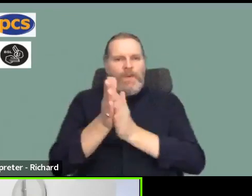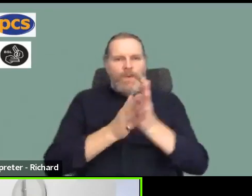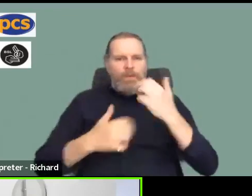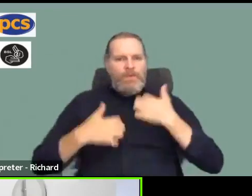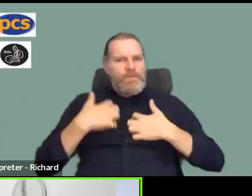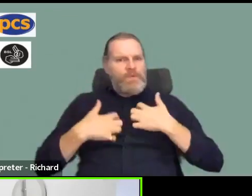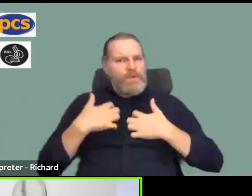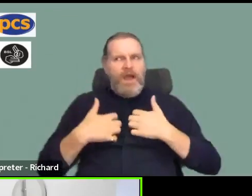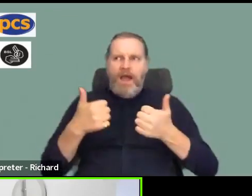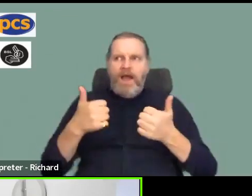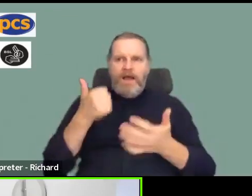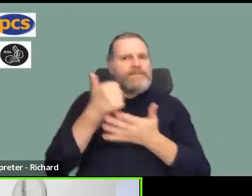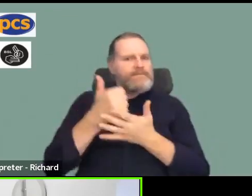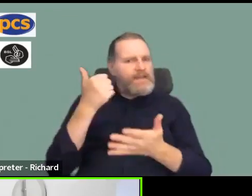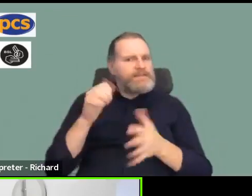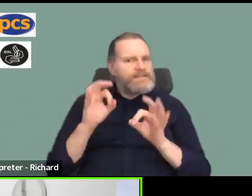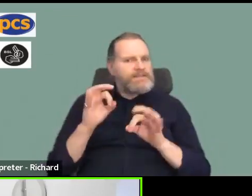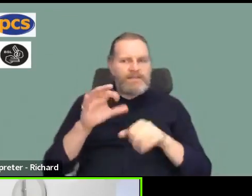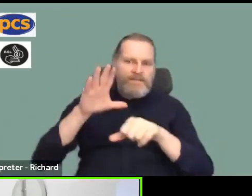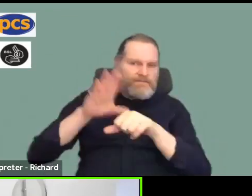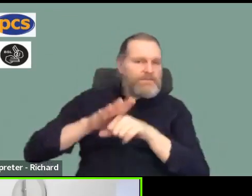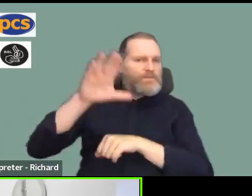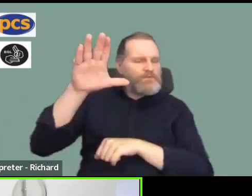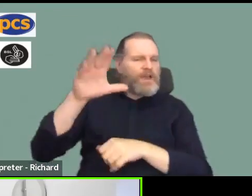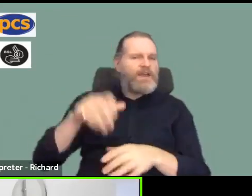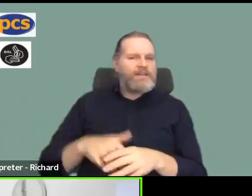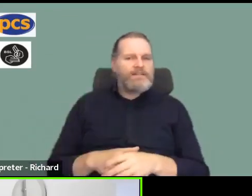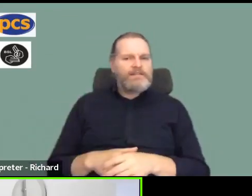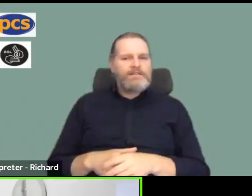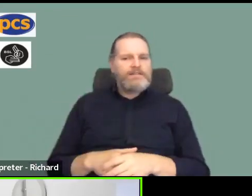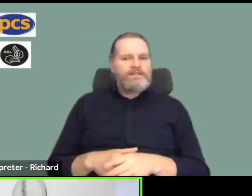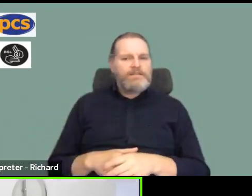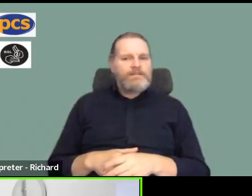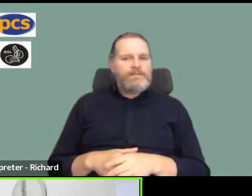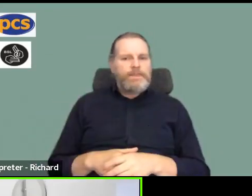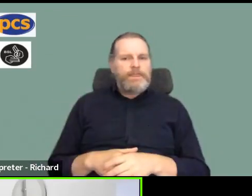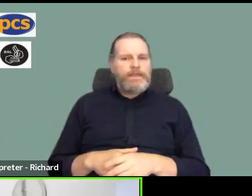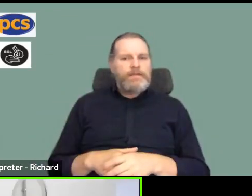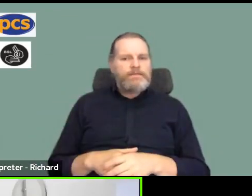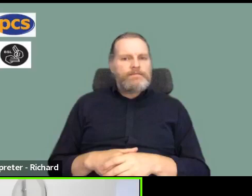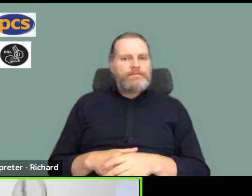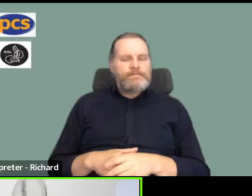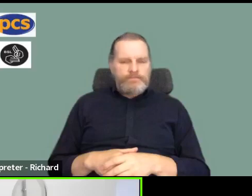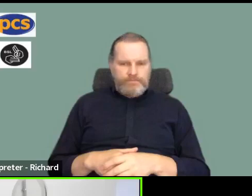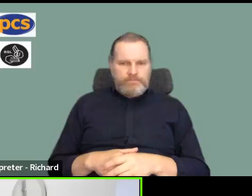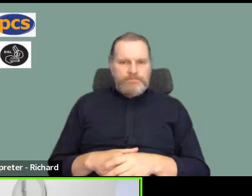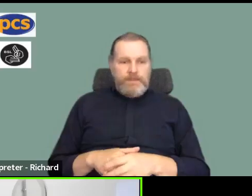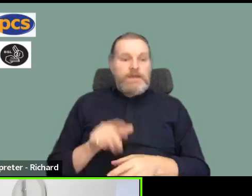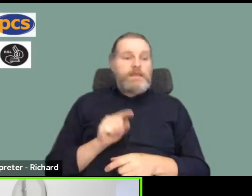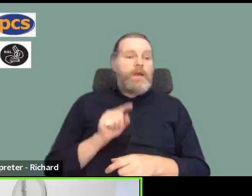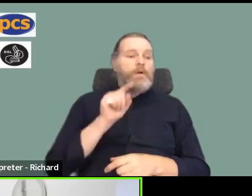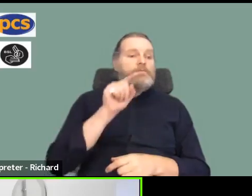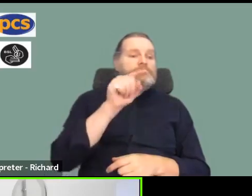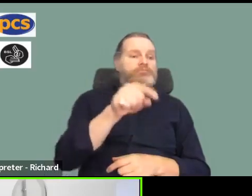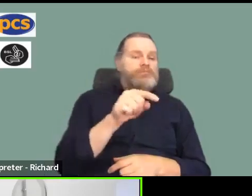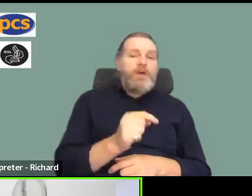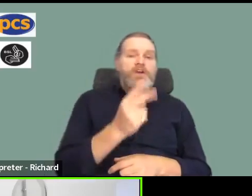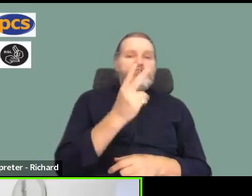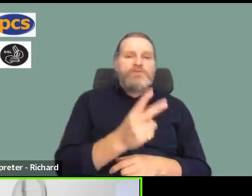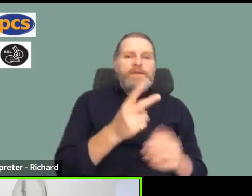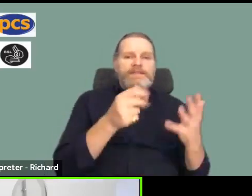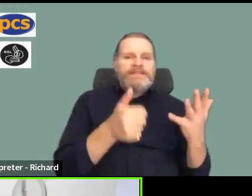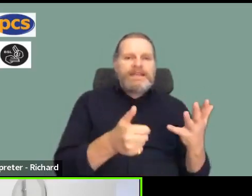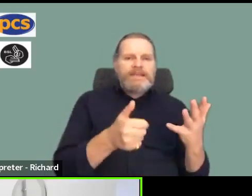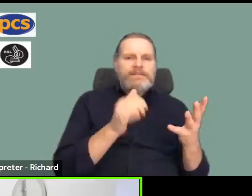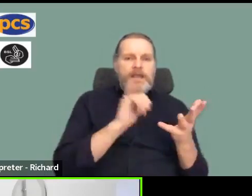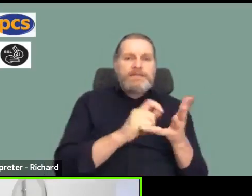we had about the things that can be done. I mean, for those that are saying the 26th of September seems a little way off, when you